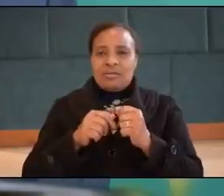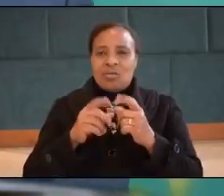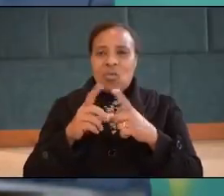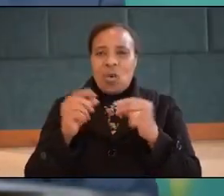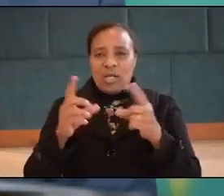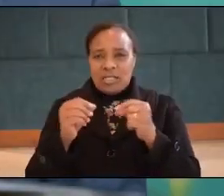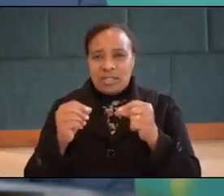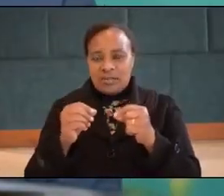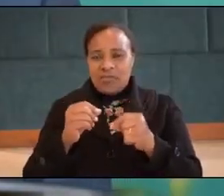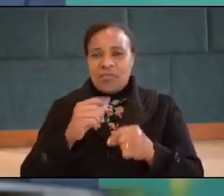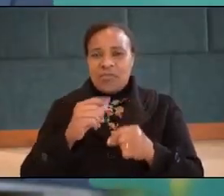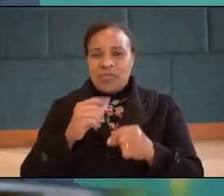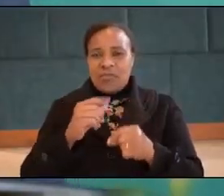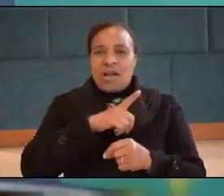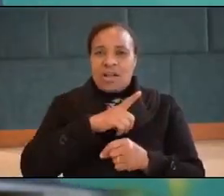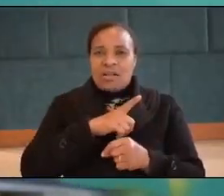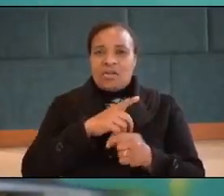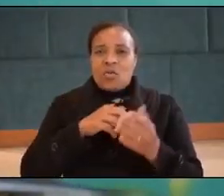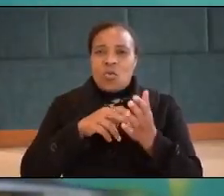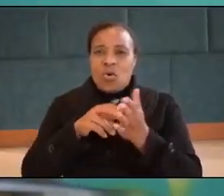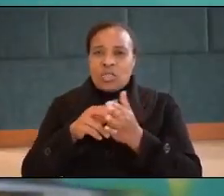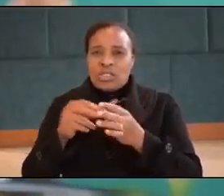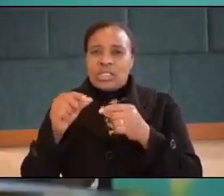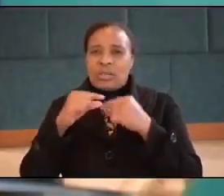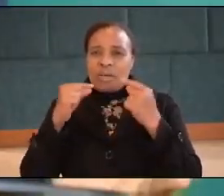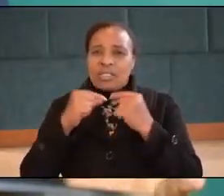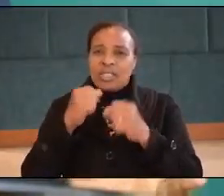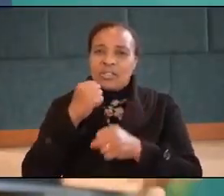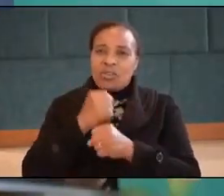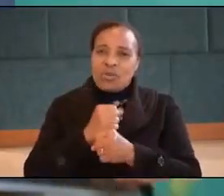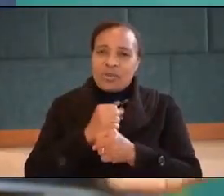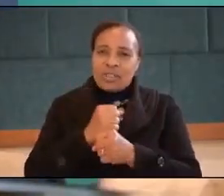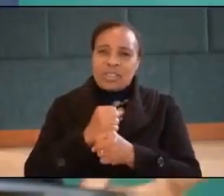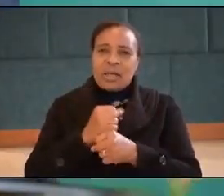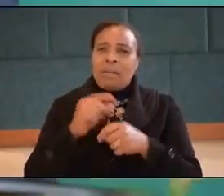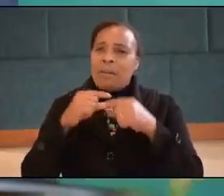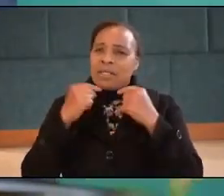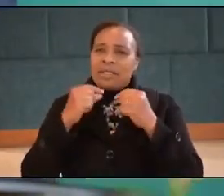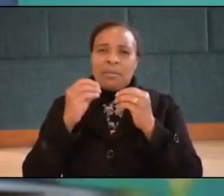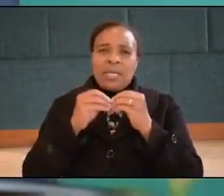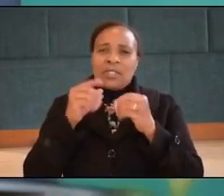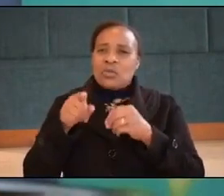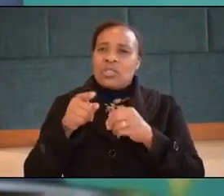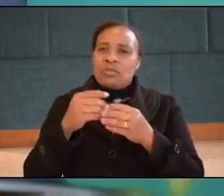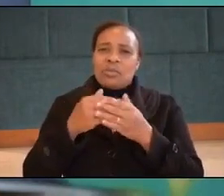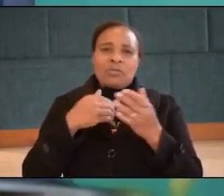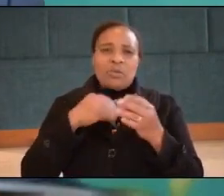a lady walked into the pastor's office the pastor had never met with her before